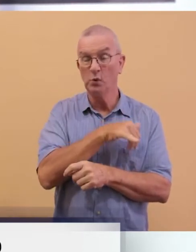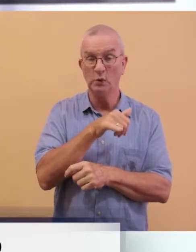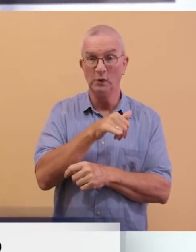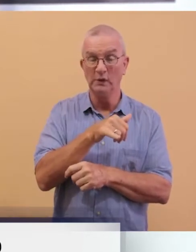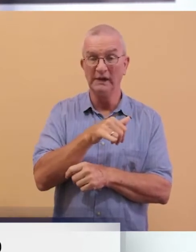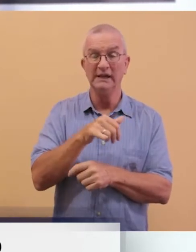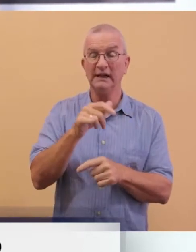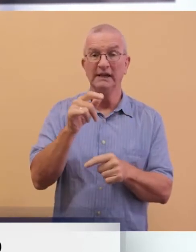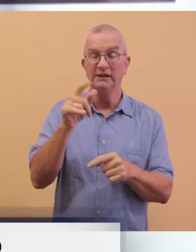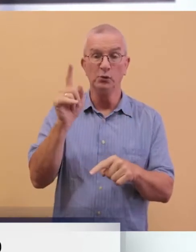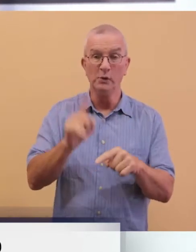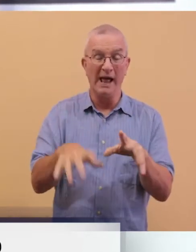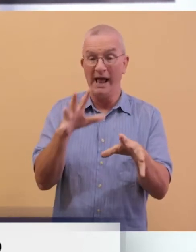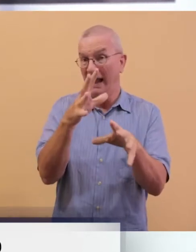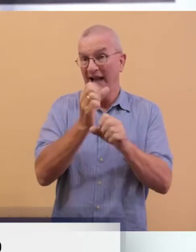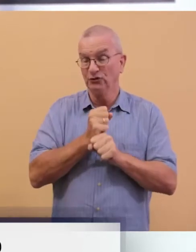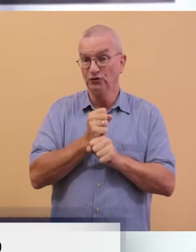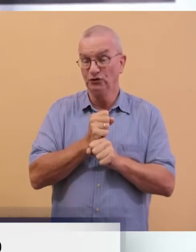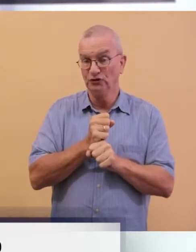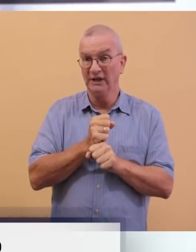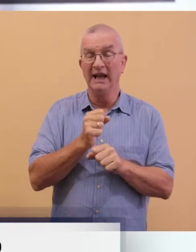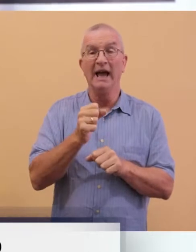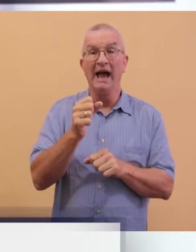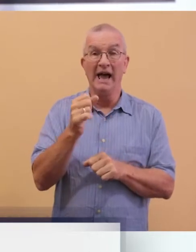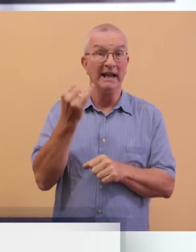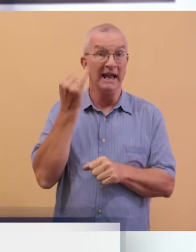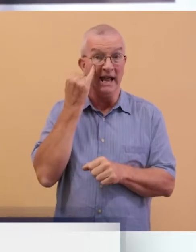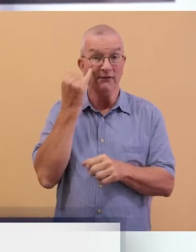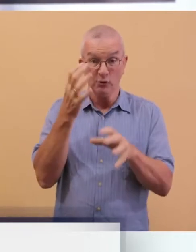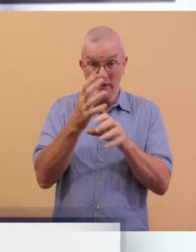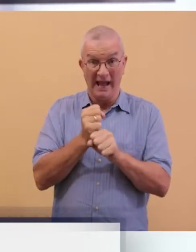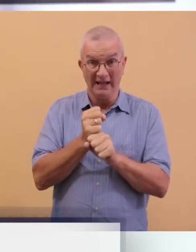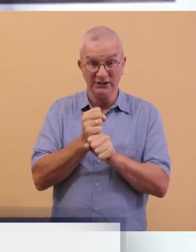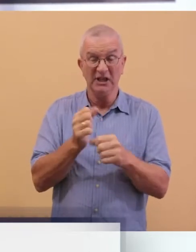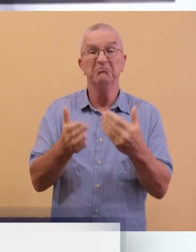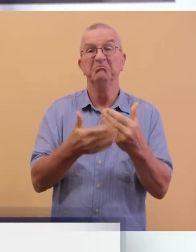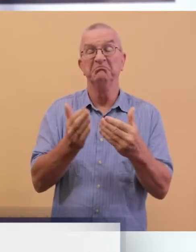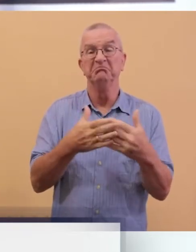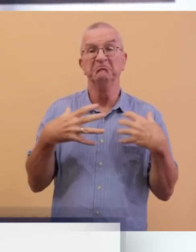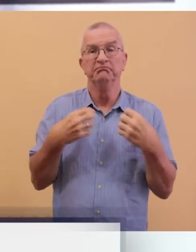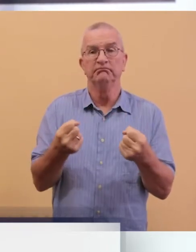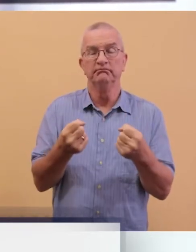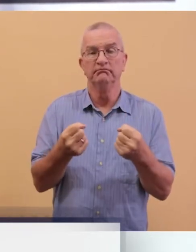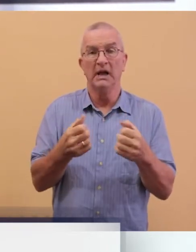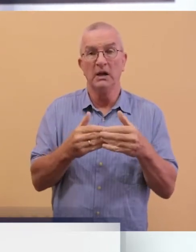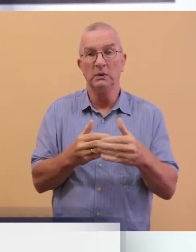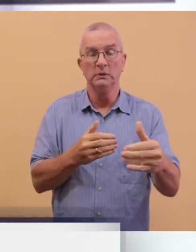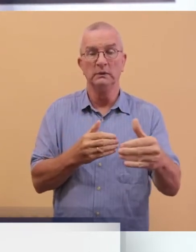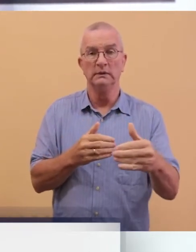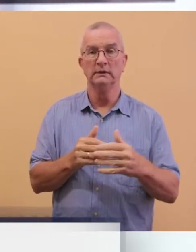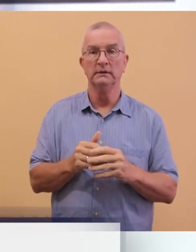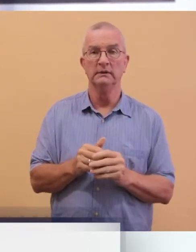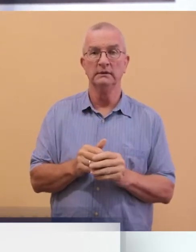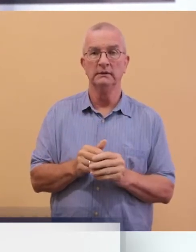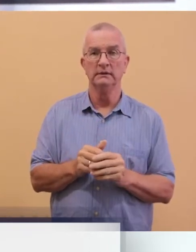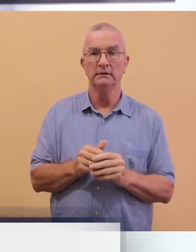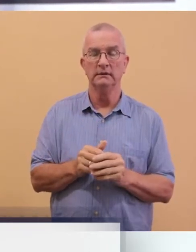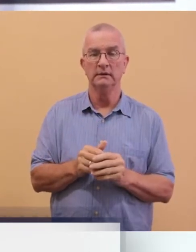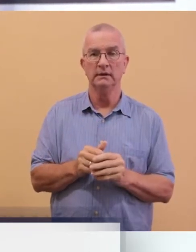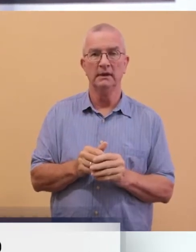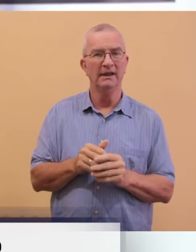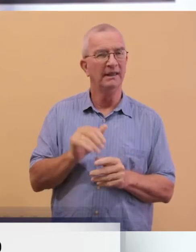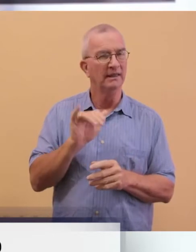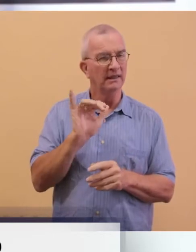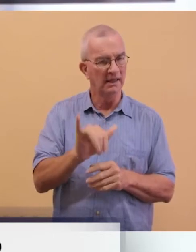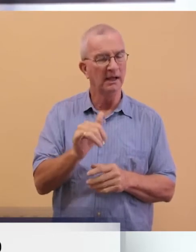cannot contract this disease, and that if you are infected, you can easily recover and move on with your life. That